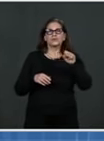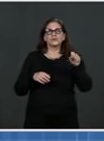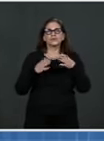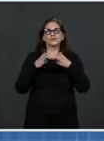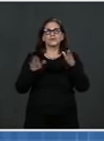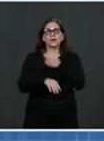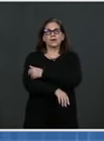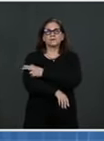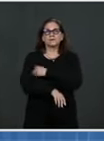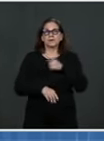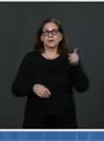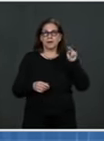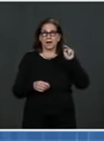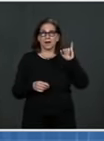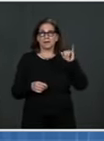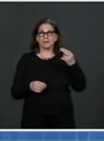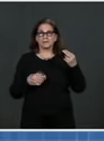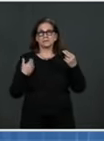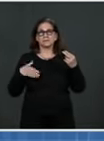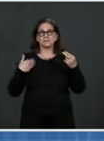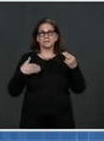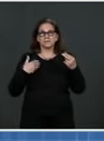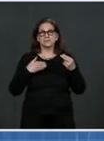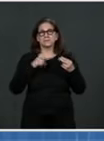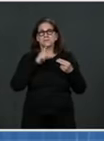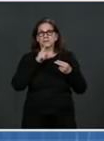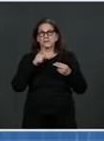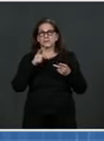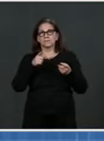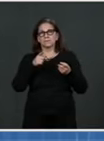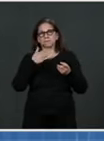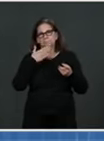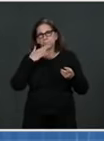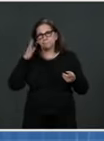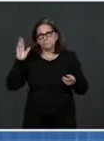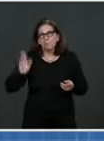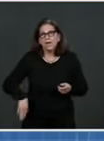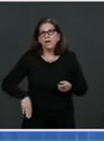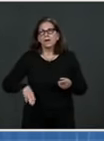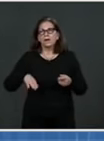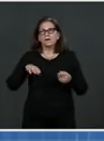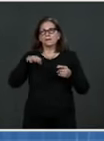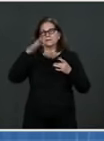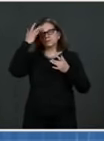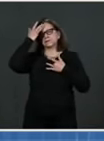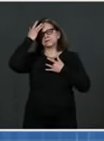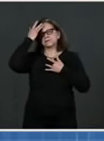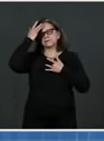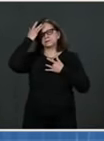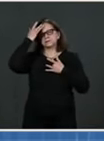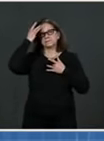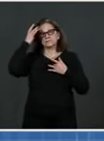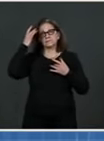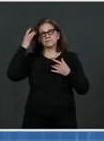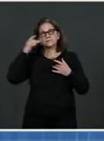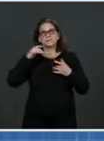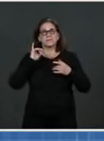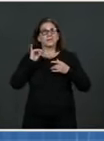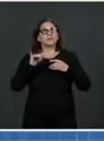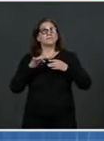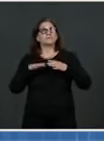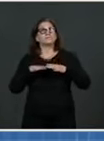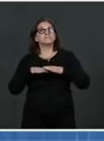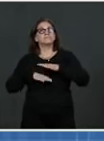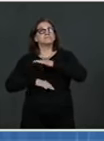bad disease. The fundamentals to prevent acquiring this are the public health measures that Dr. Walensky mentioned,